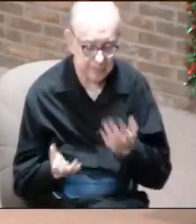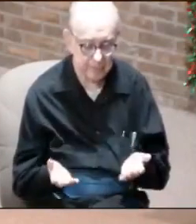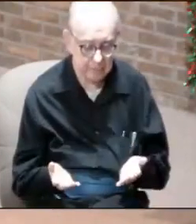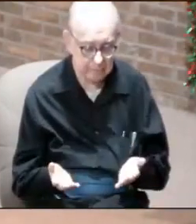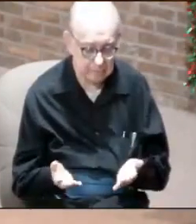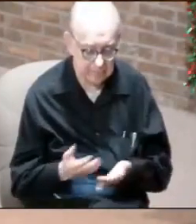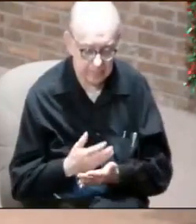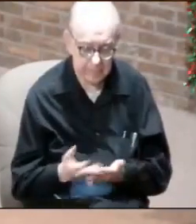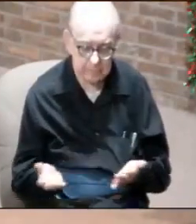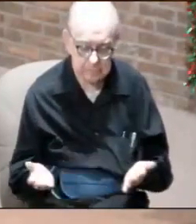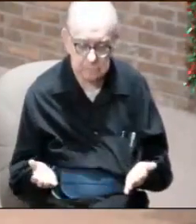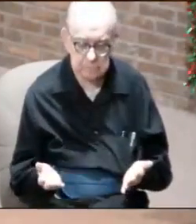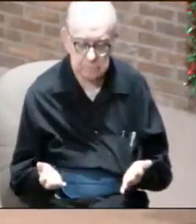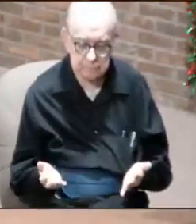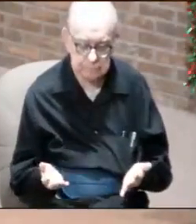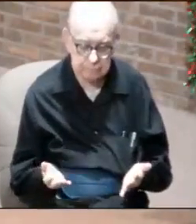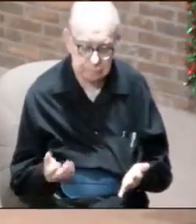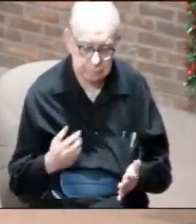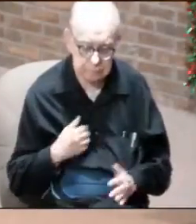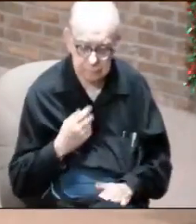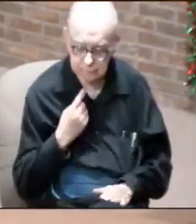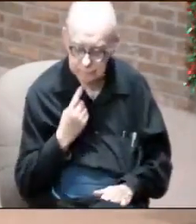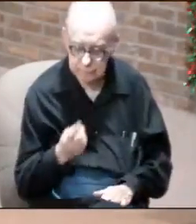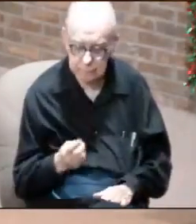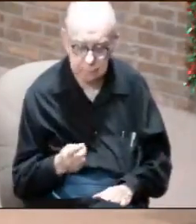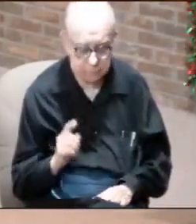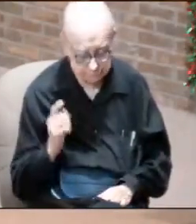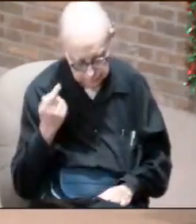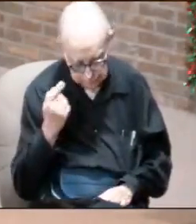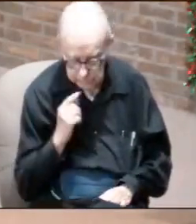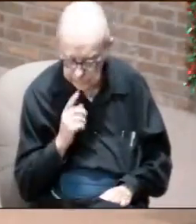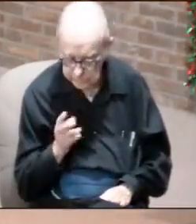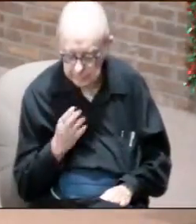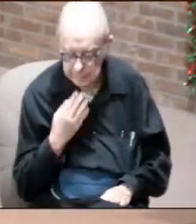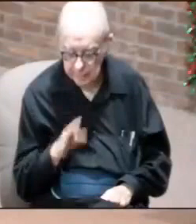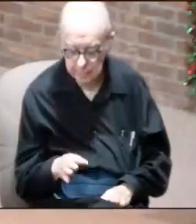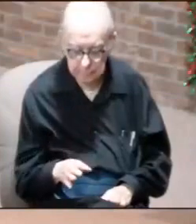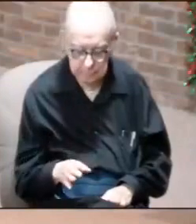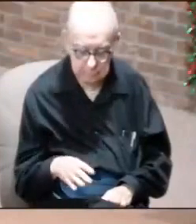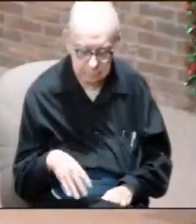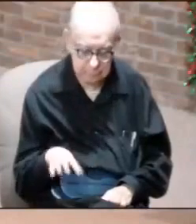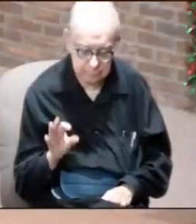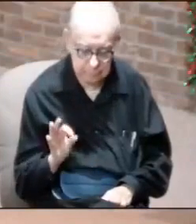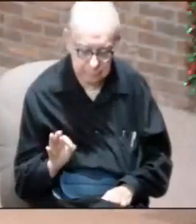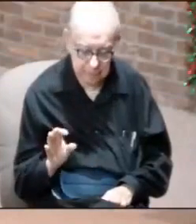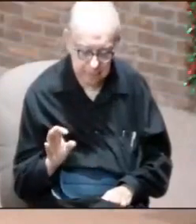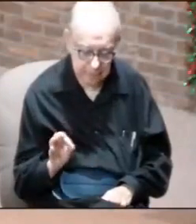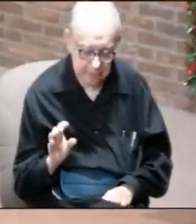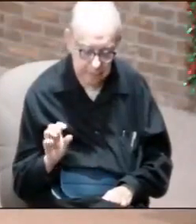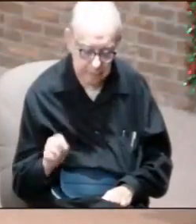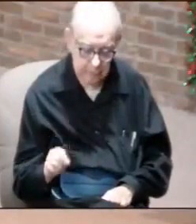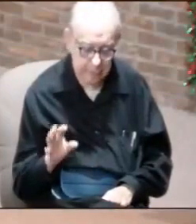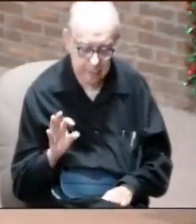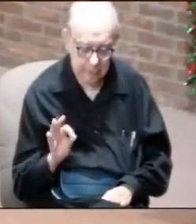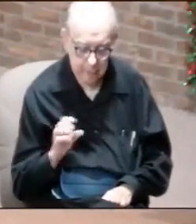with everything. And so, I'm not saying that all politicians are crooked. I'm just saying that 99.9 of them are.